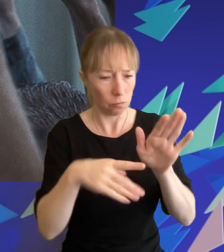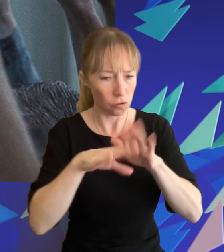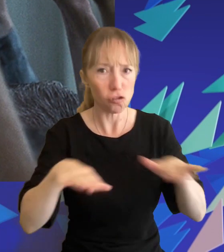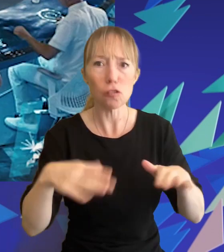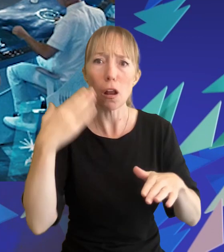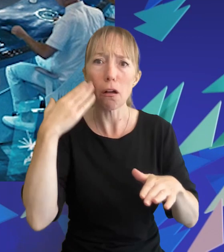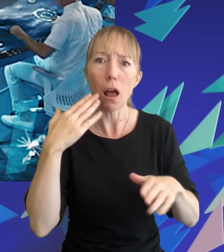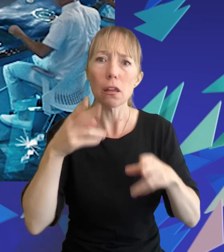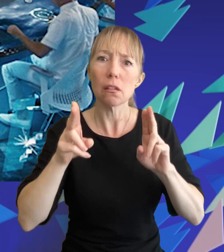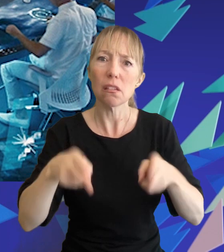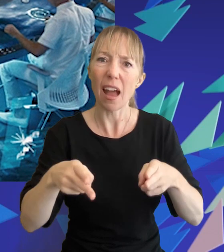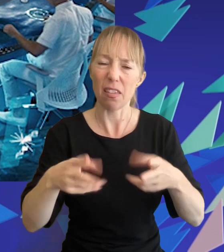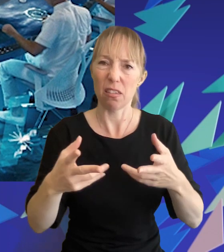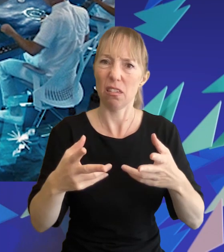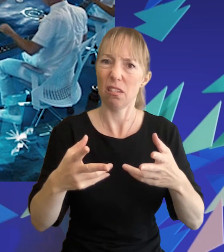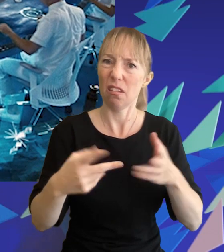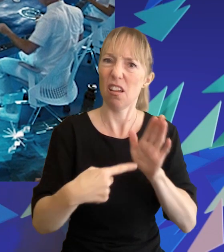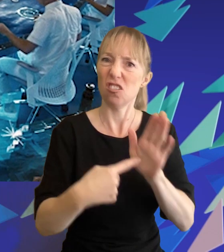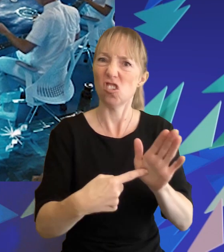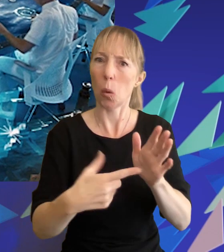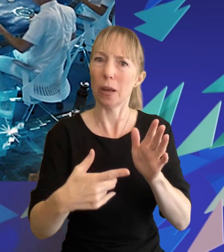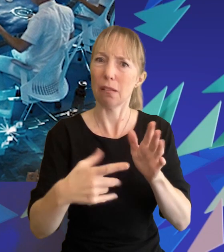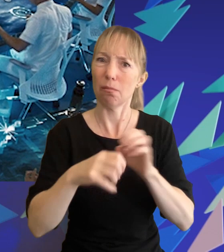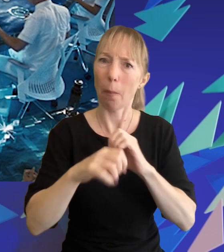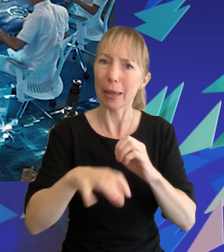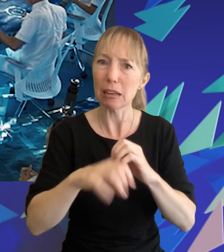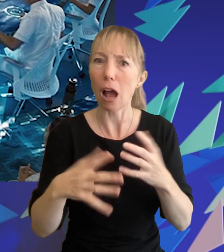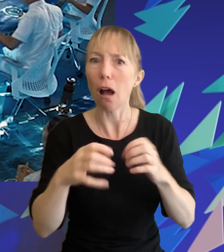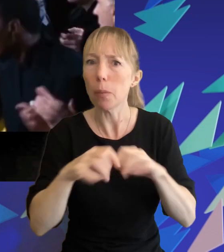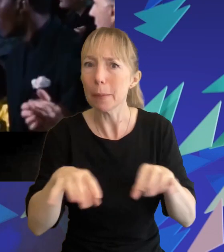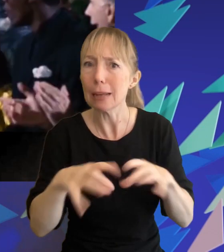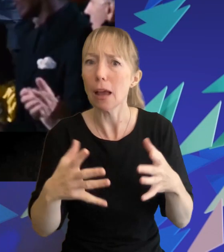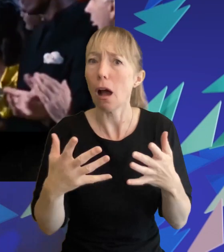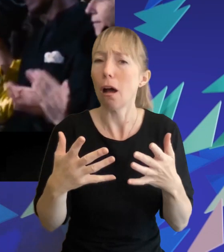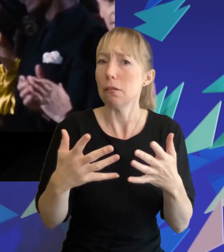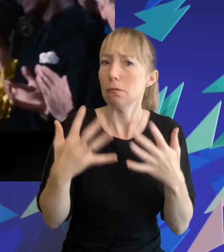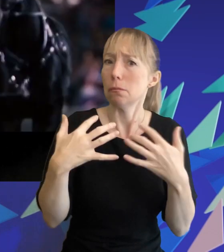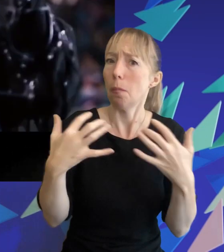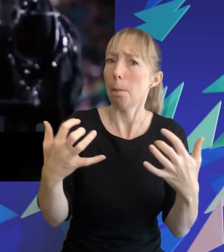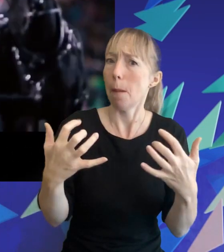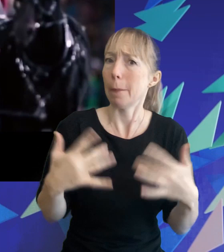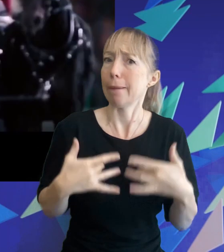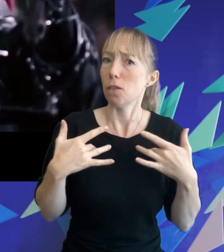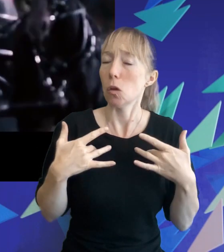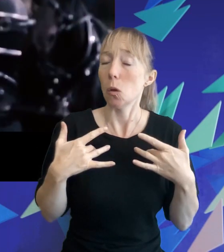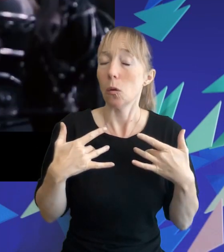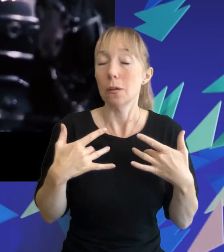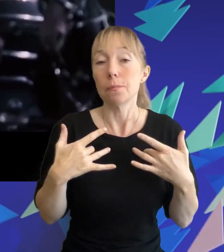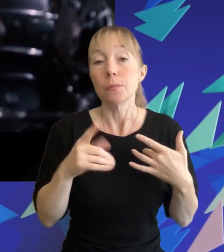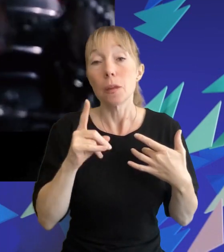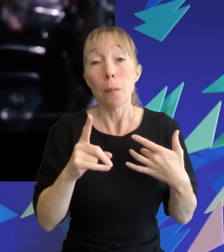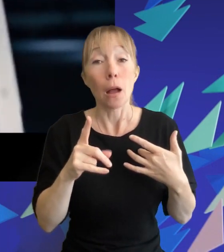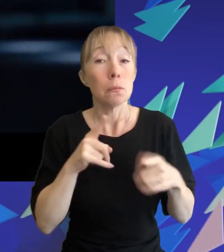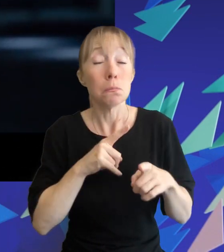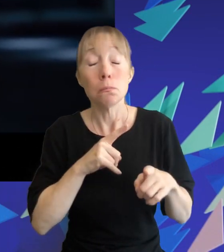in particular are treated in the media and court of public opinion however the majority of fans had nothing but love and support